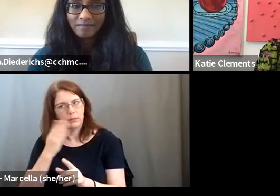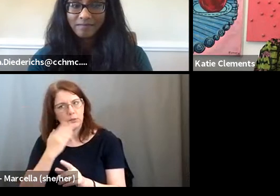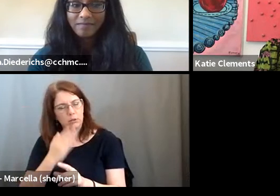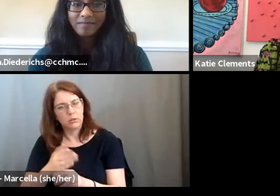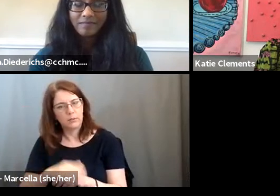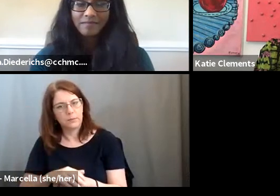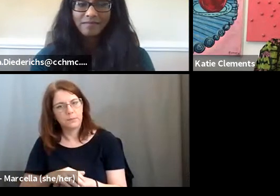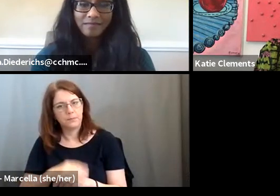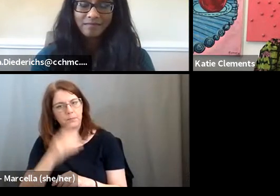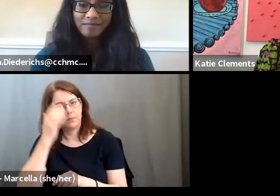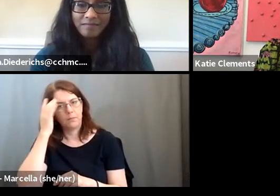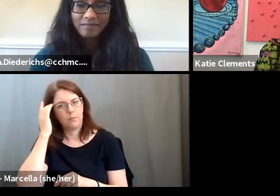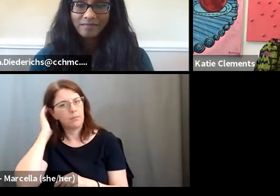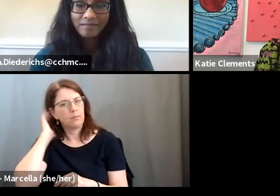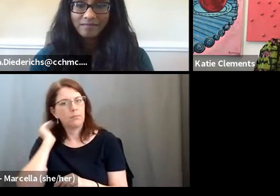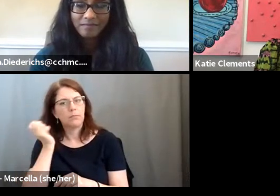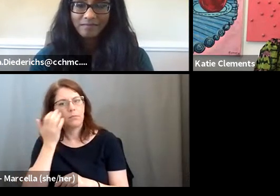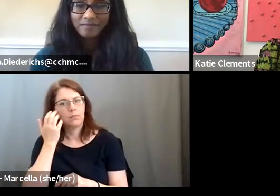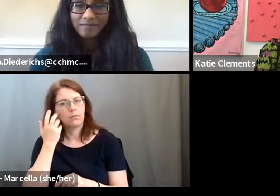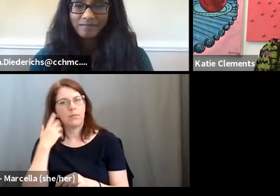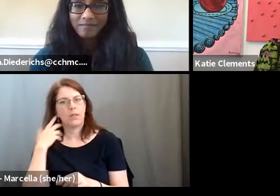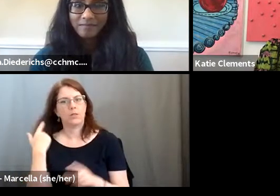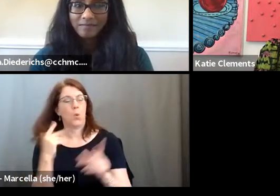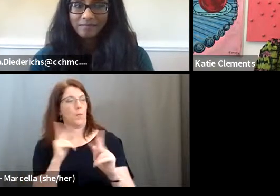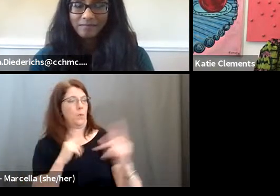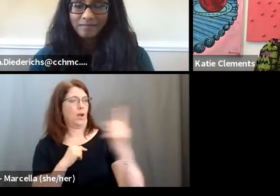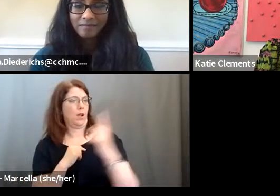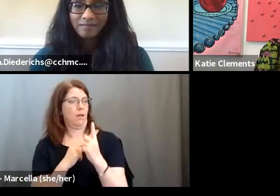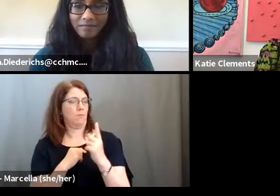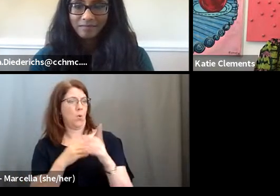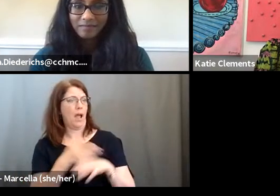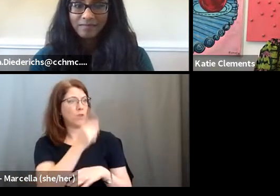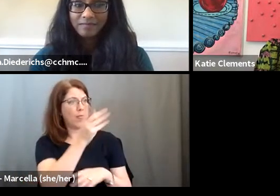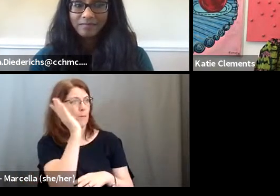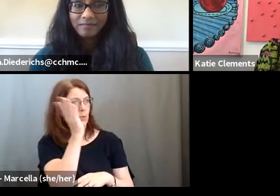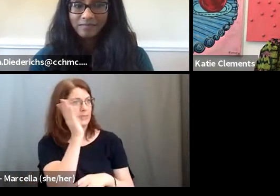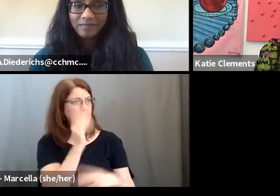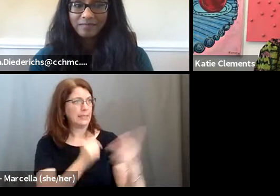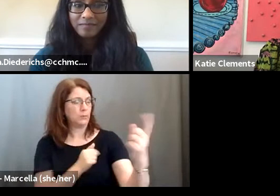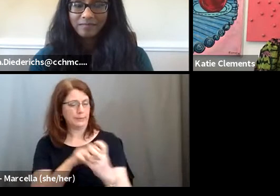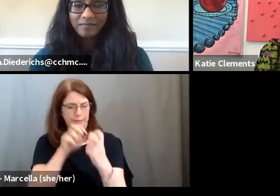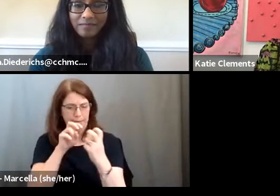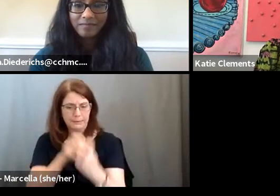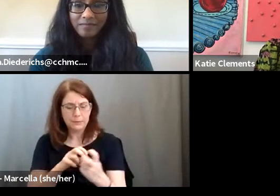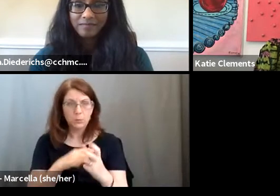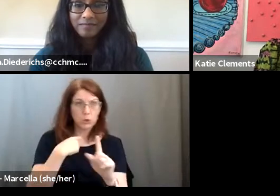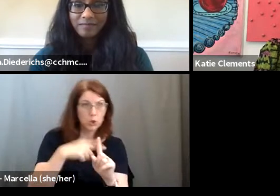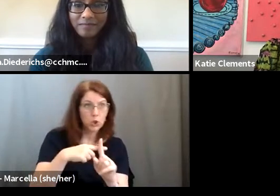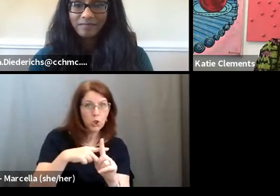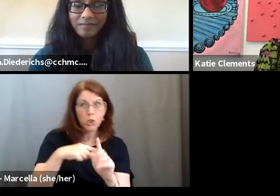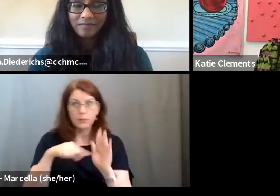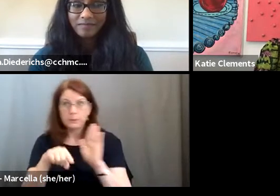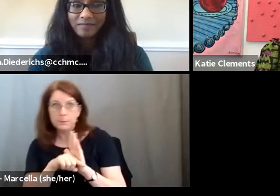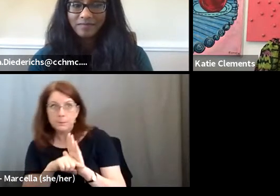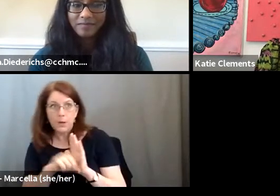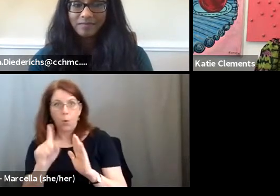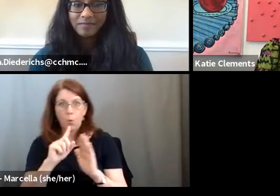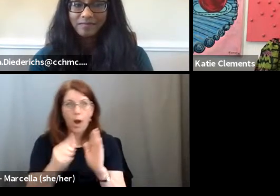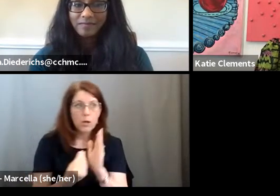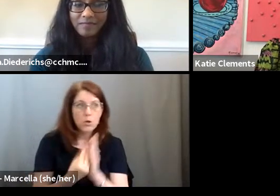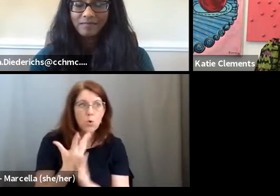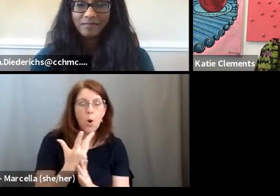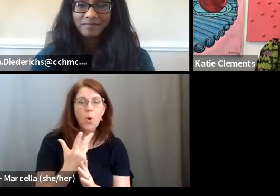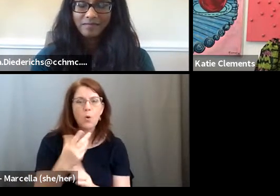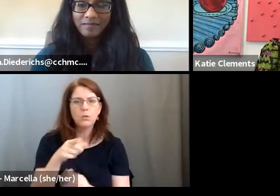were growing throughout their career, they would come in after presentations. What was the good, where could I grow? mean, that's something that you should be asking